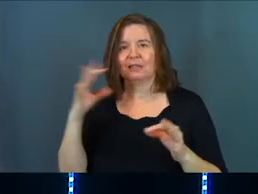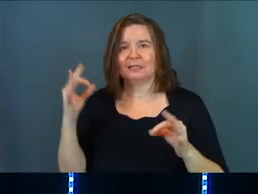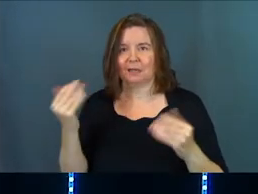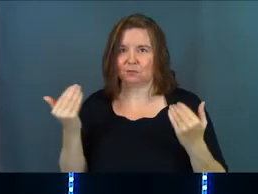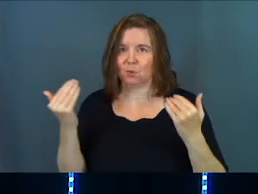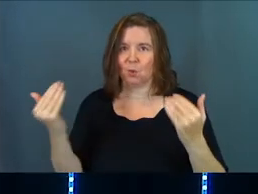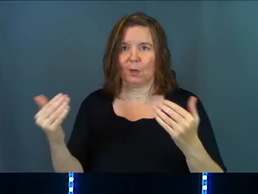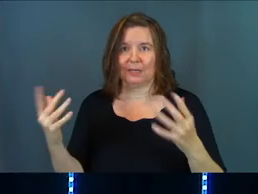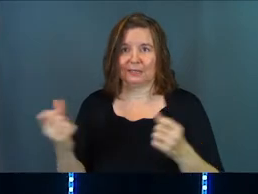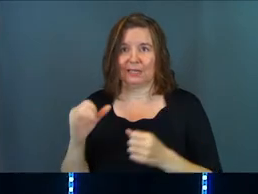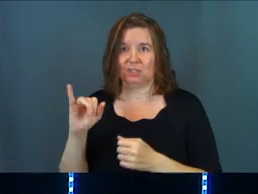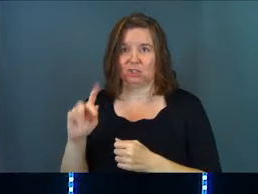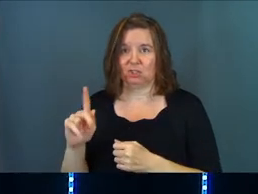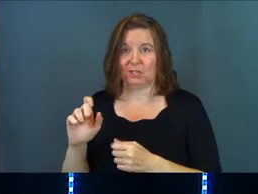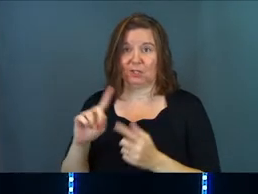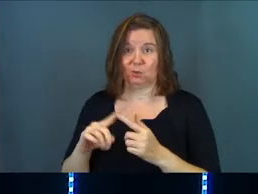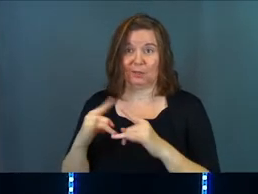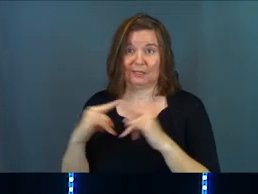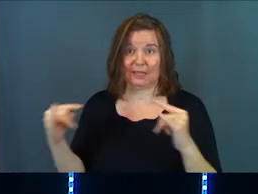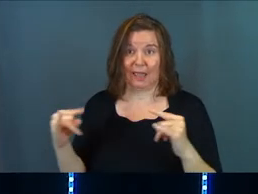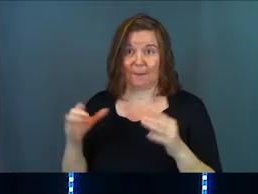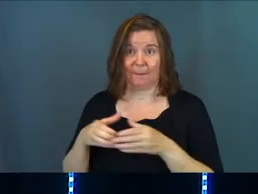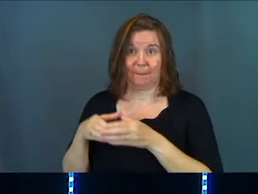decided to go ahead and take Jake to this camp.